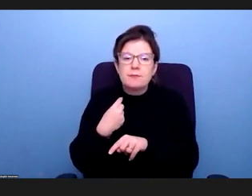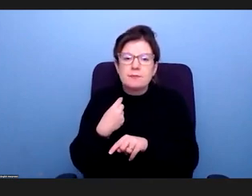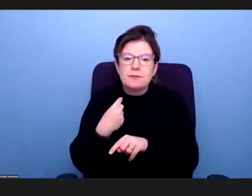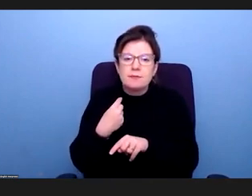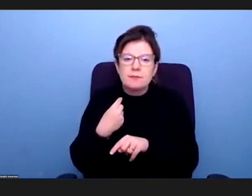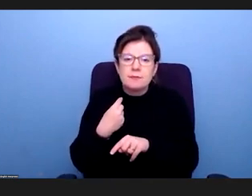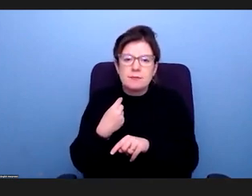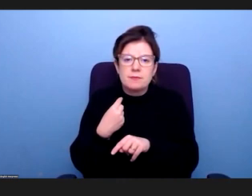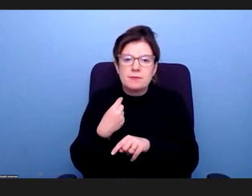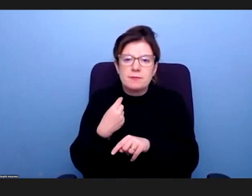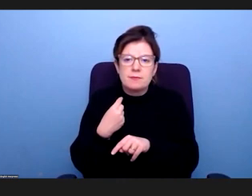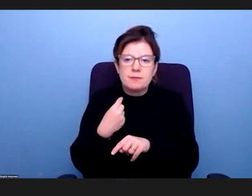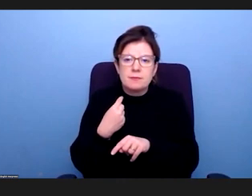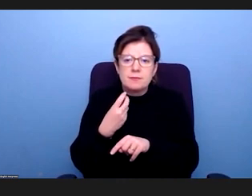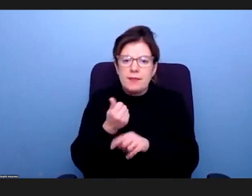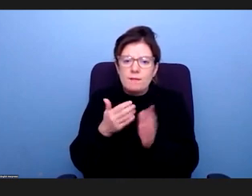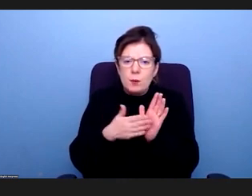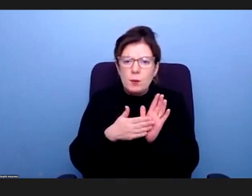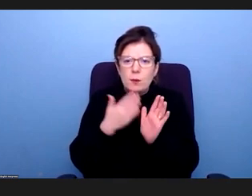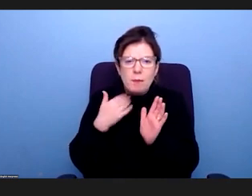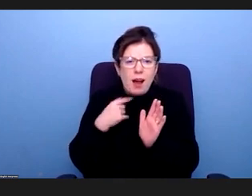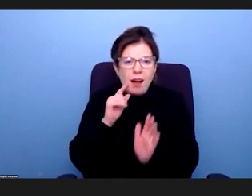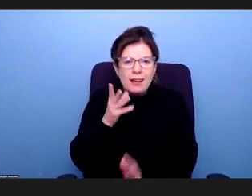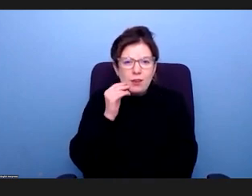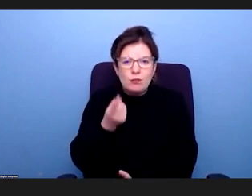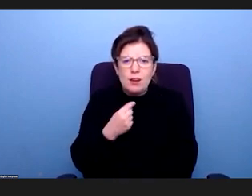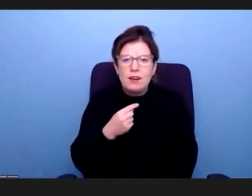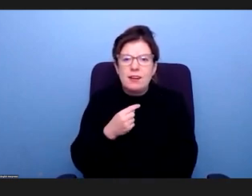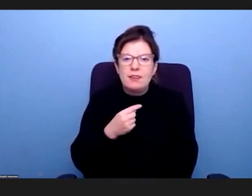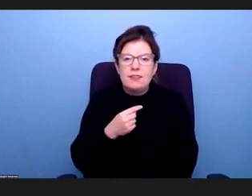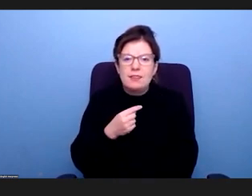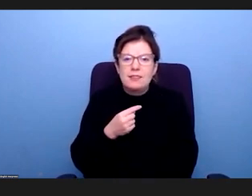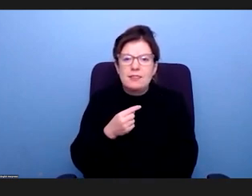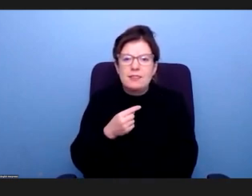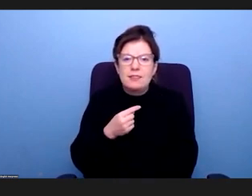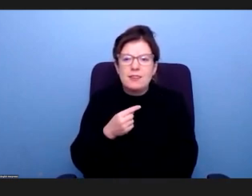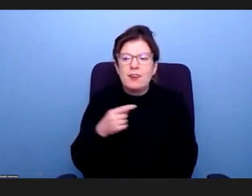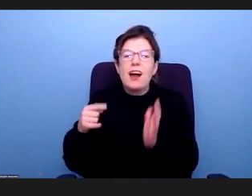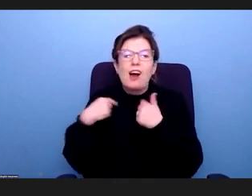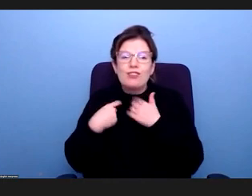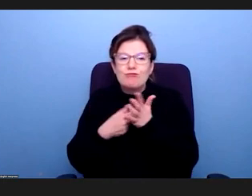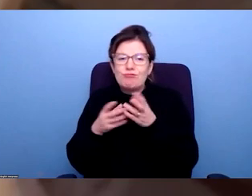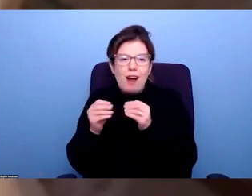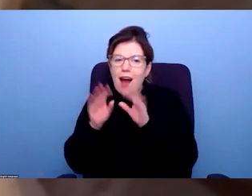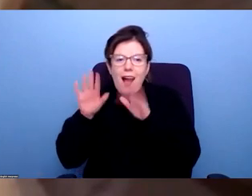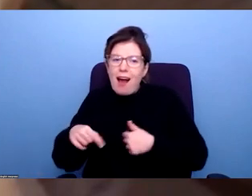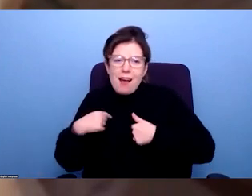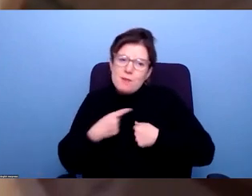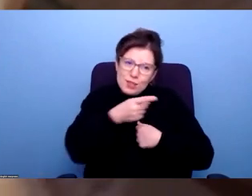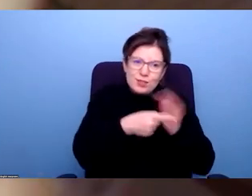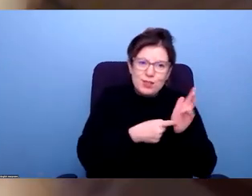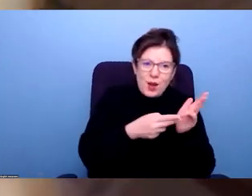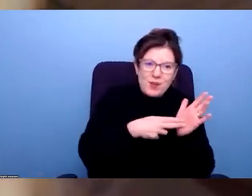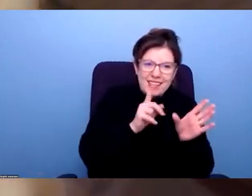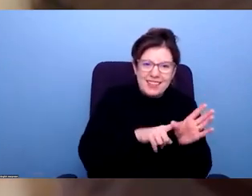a few, few, few minutes ago, but I couldn't hear your response. I think, I think it might have been Tony. Sorry, not me, not Rob.